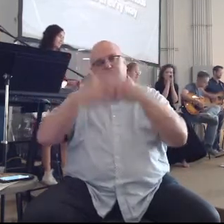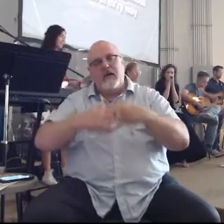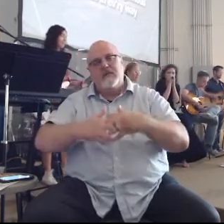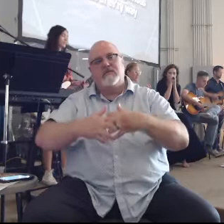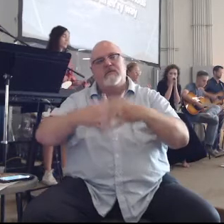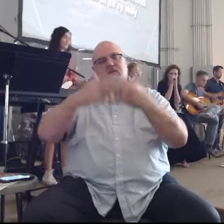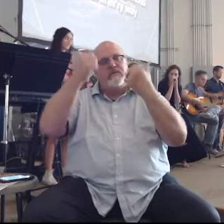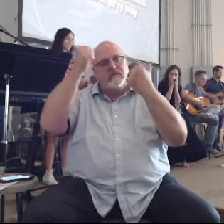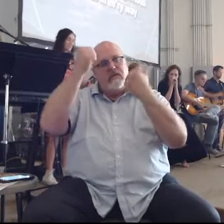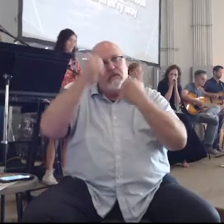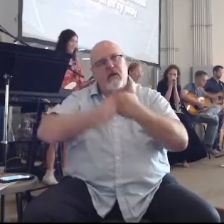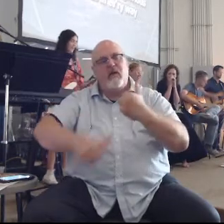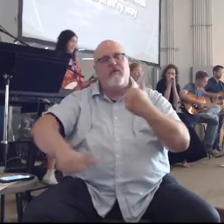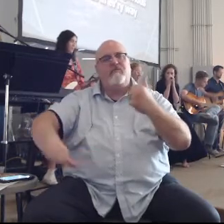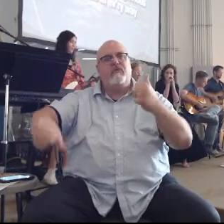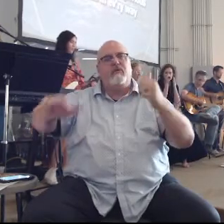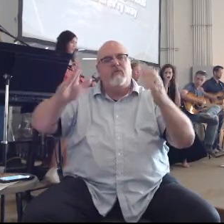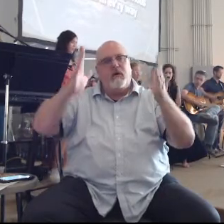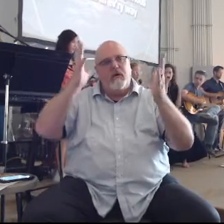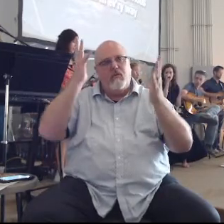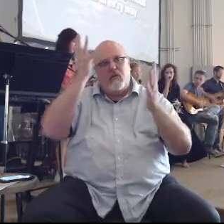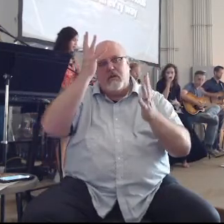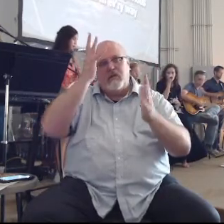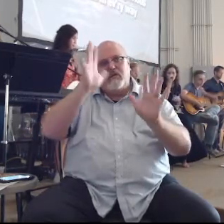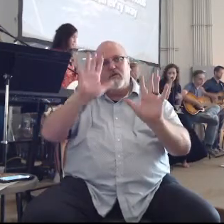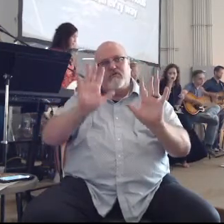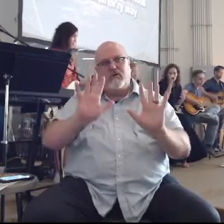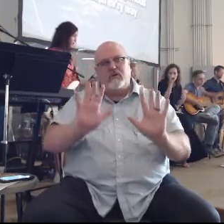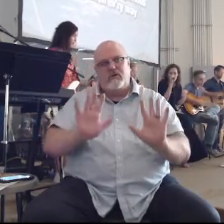Matchless in every way